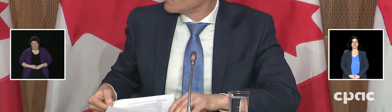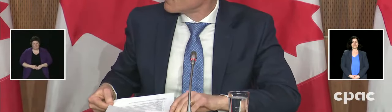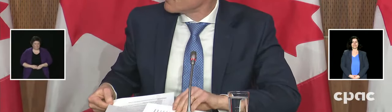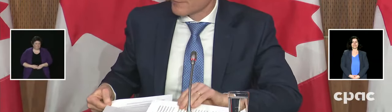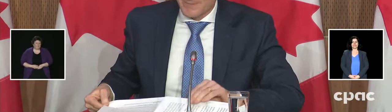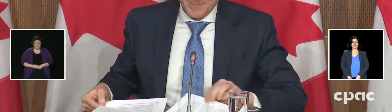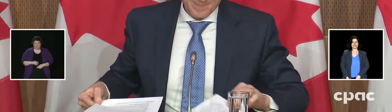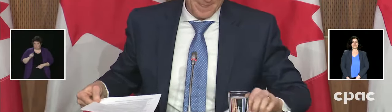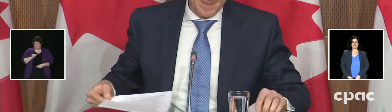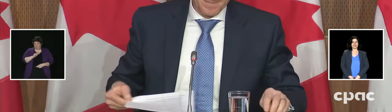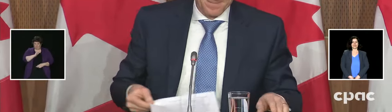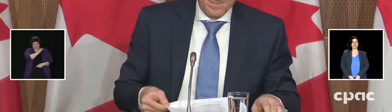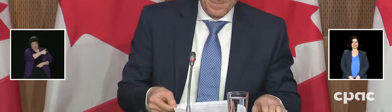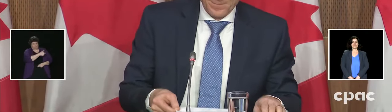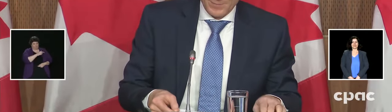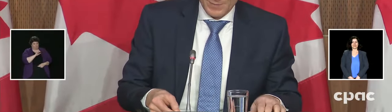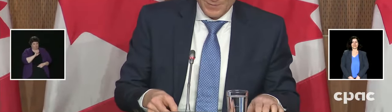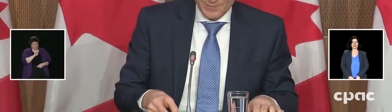Over to you, Evan.